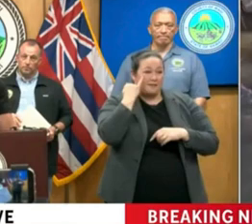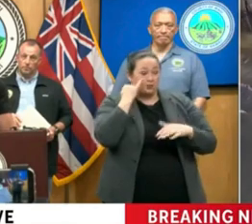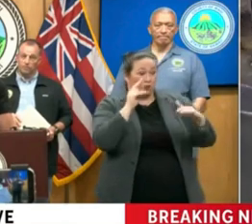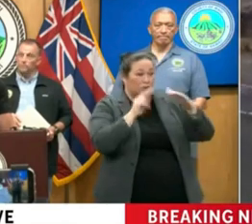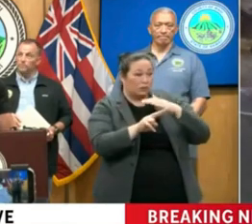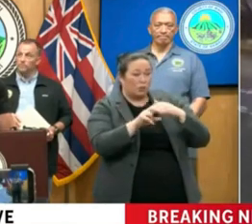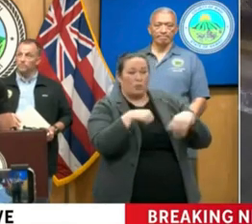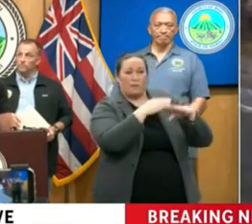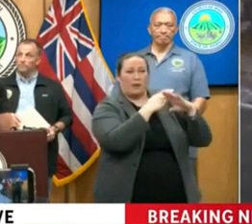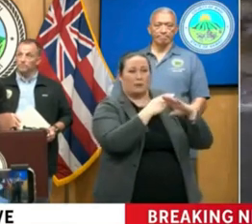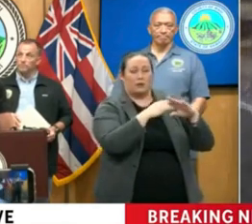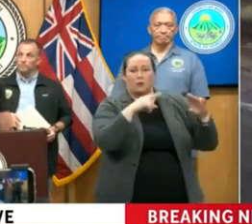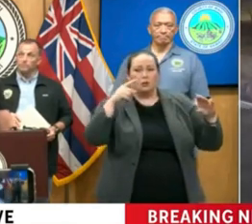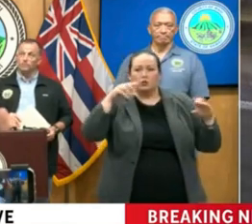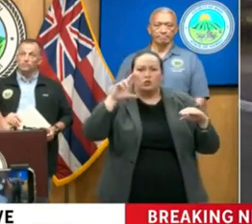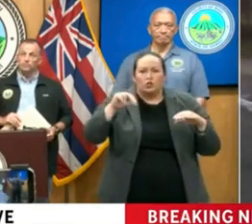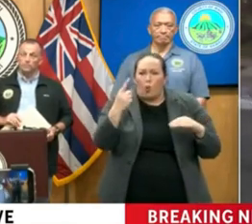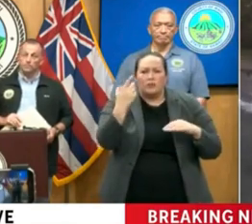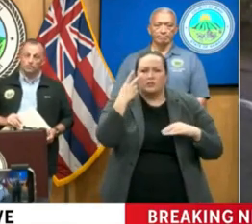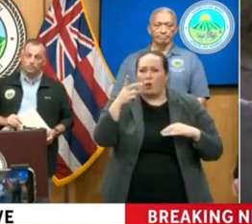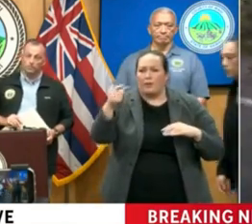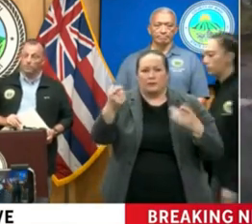Nobody saw this coming. Period.